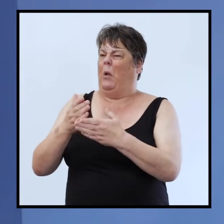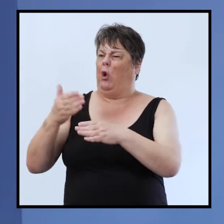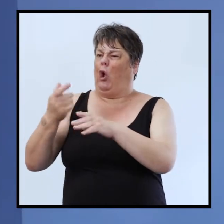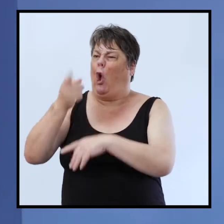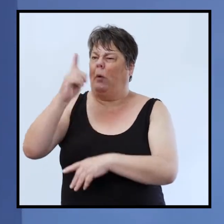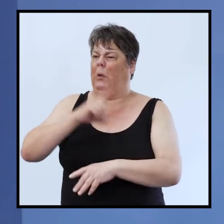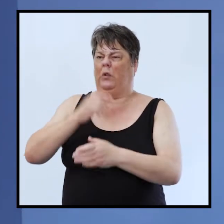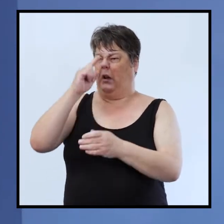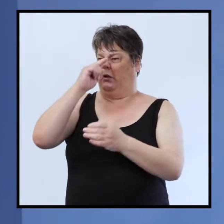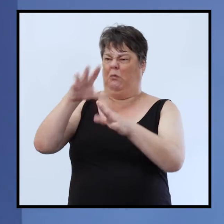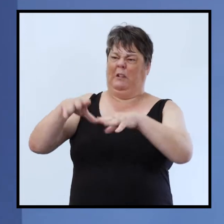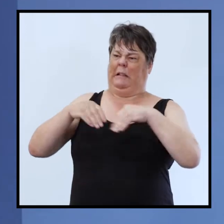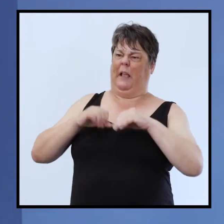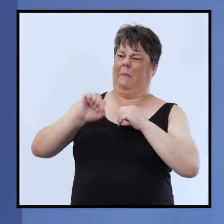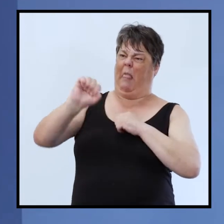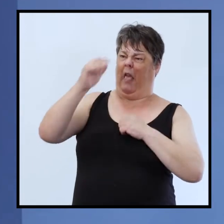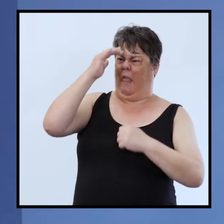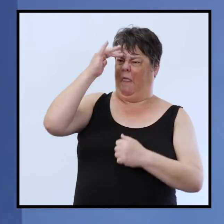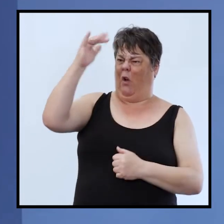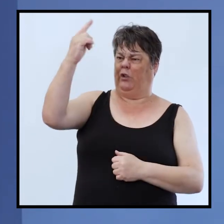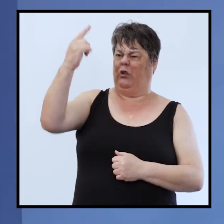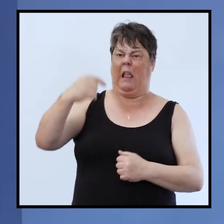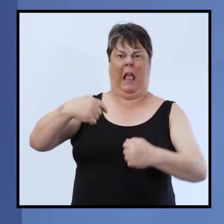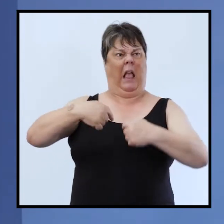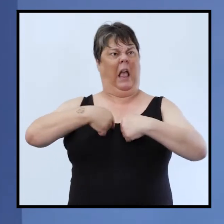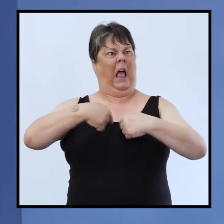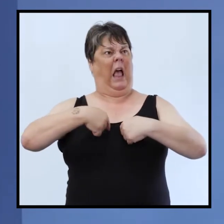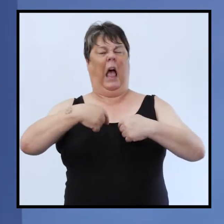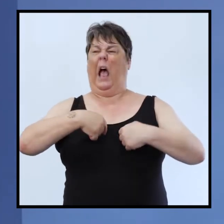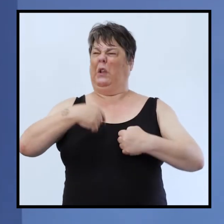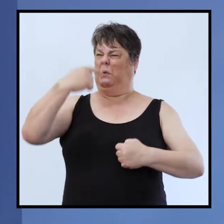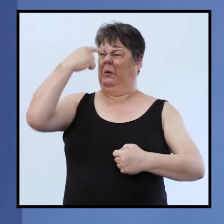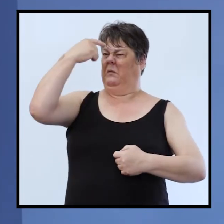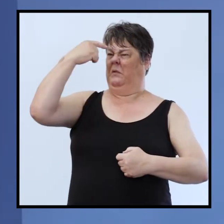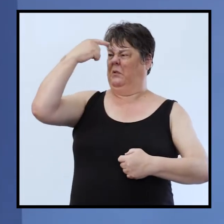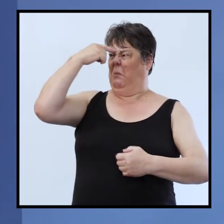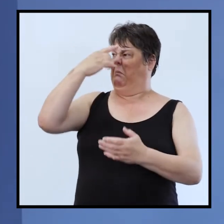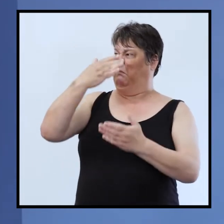i don't agree with their theology so i don't think that's god